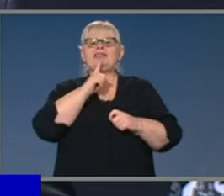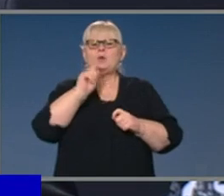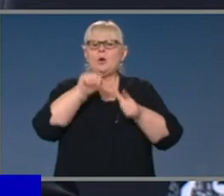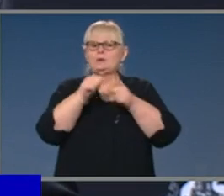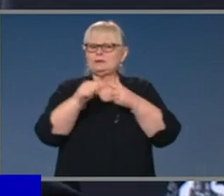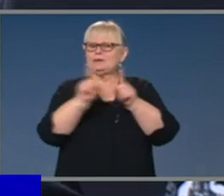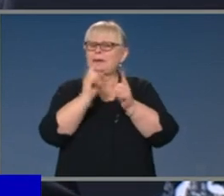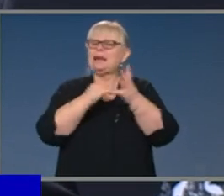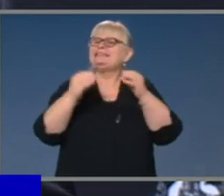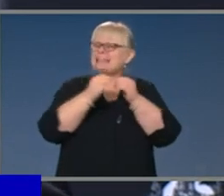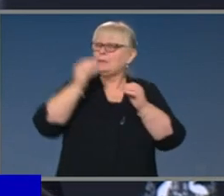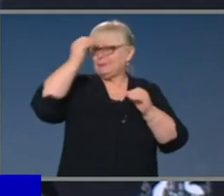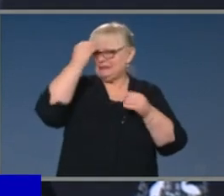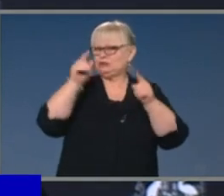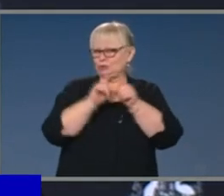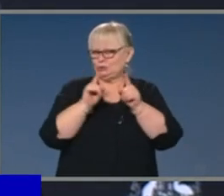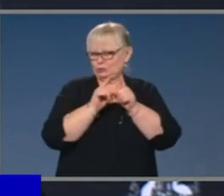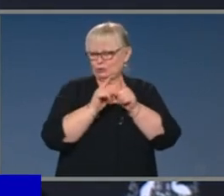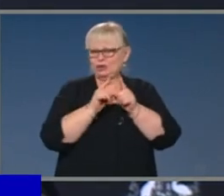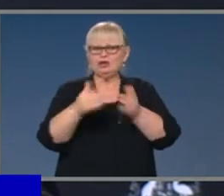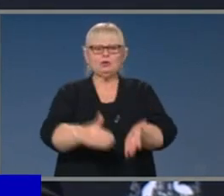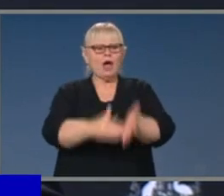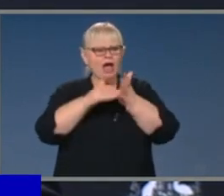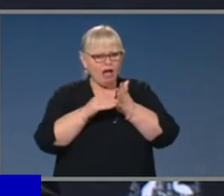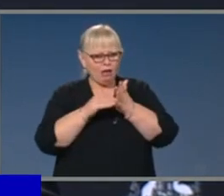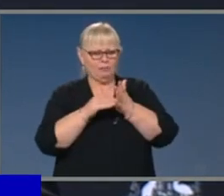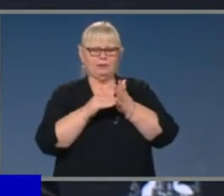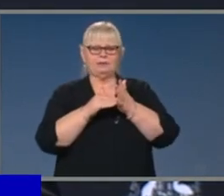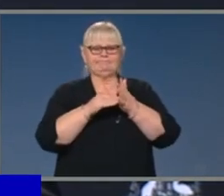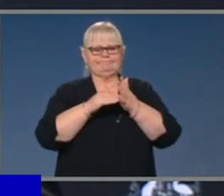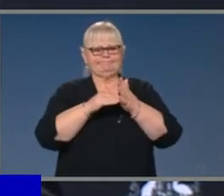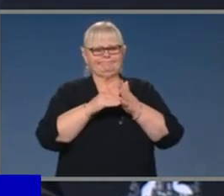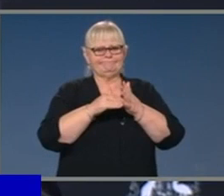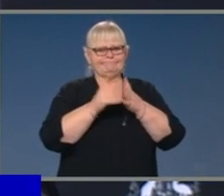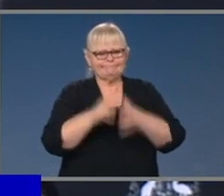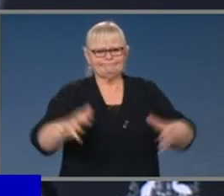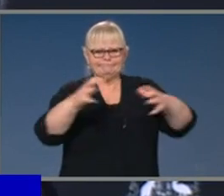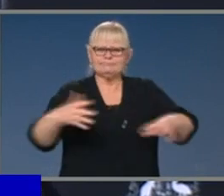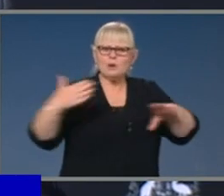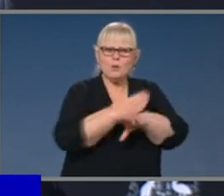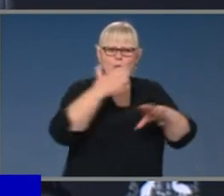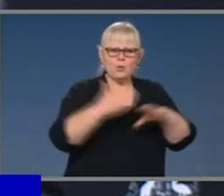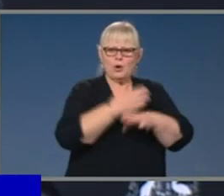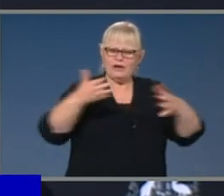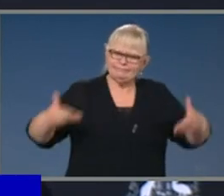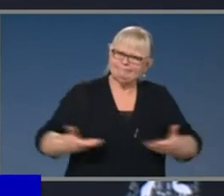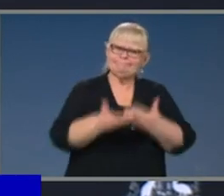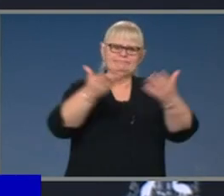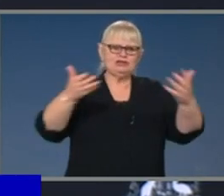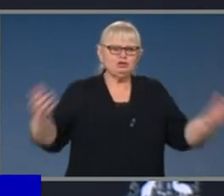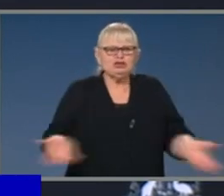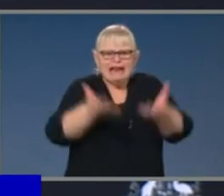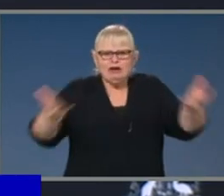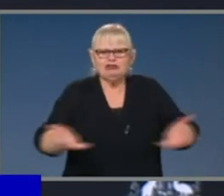that would be established to drive a national jobs agenda, to drive a national agenda to generate